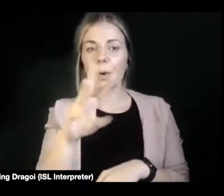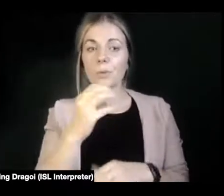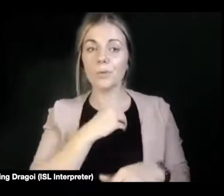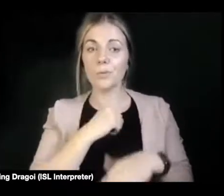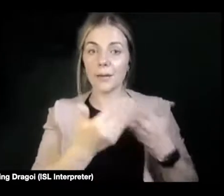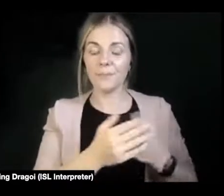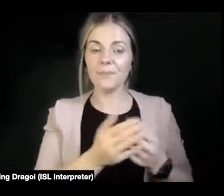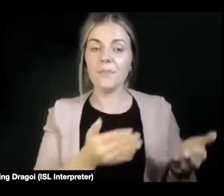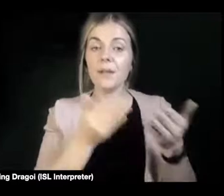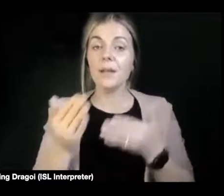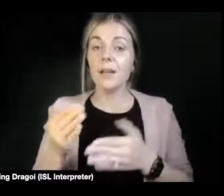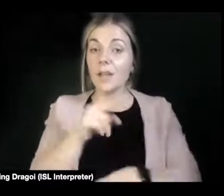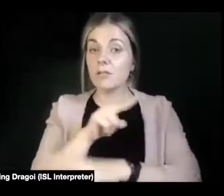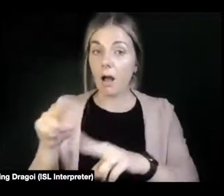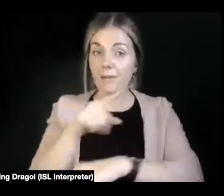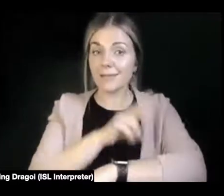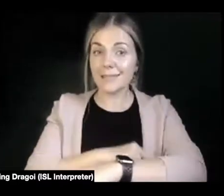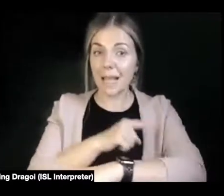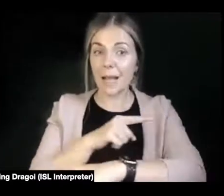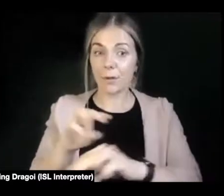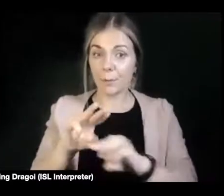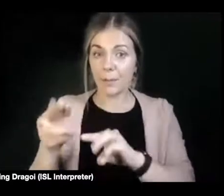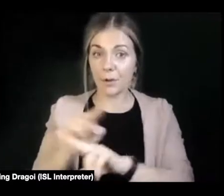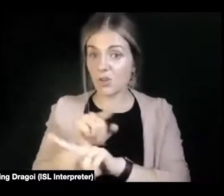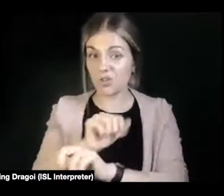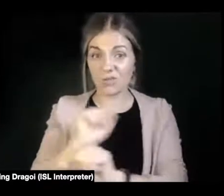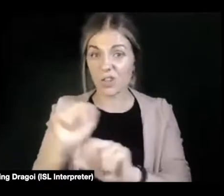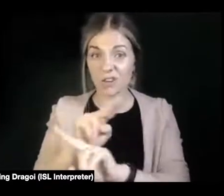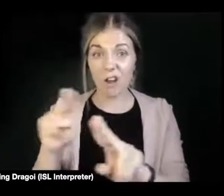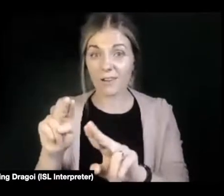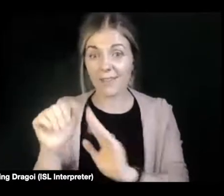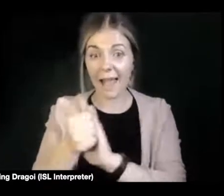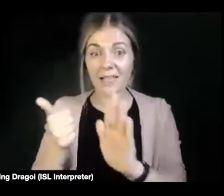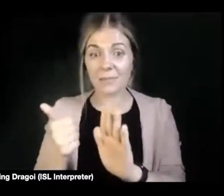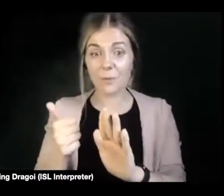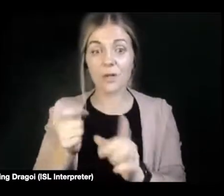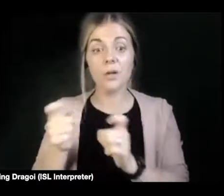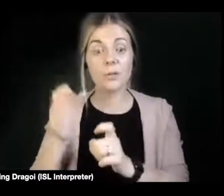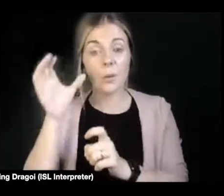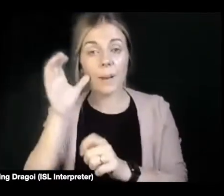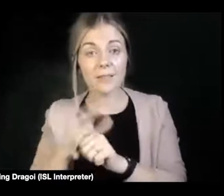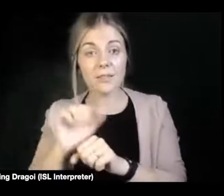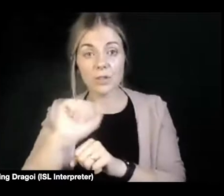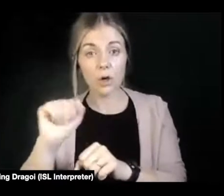you are not the expert, even with the piece of paper. So listen to your client, patient, whoever it is.